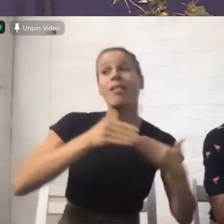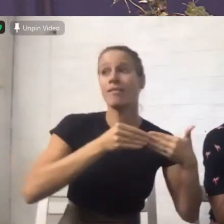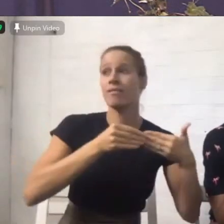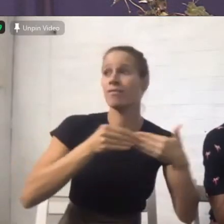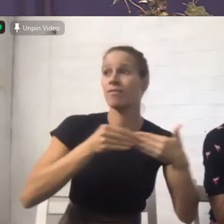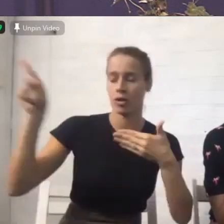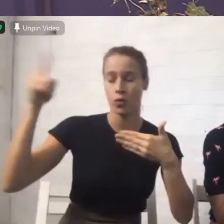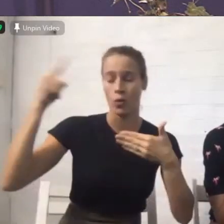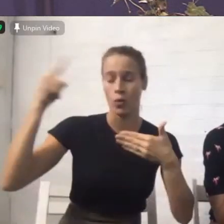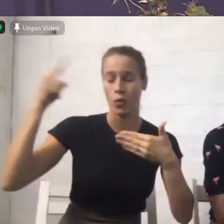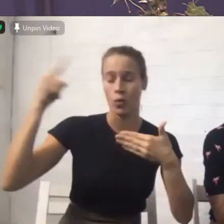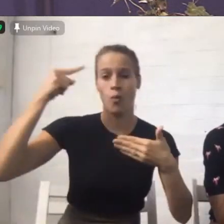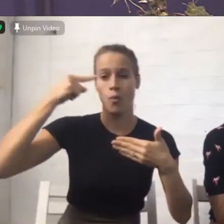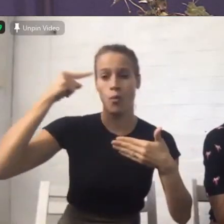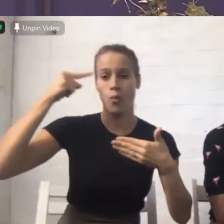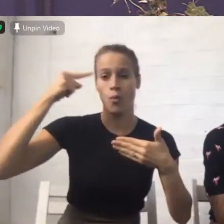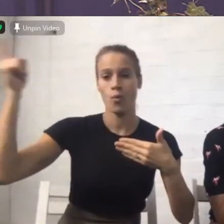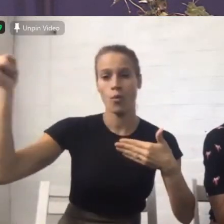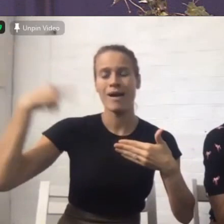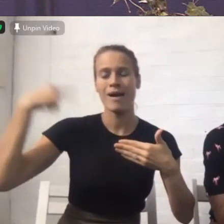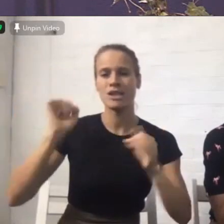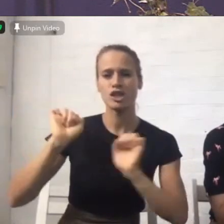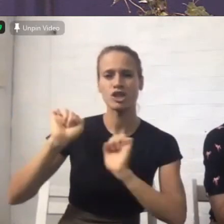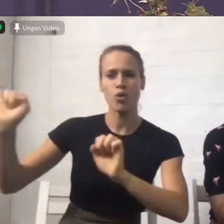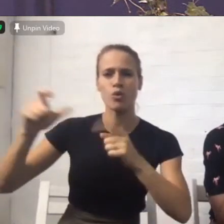as your disciple today